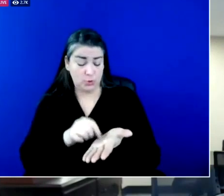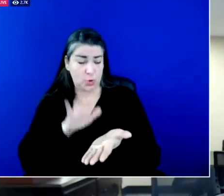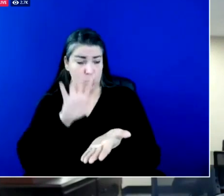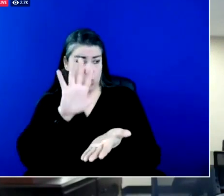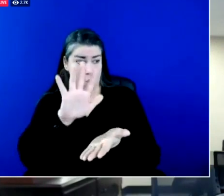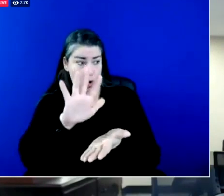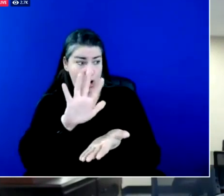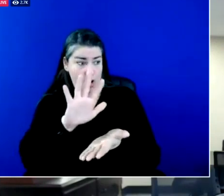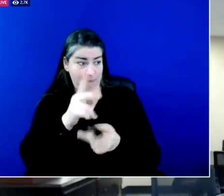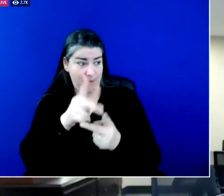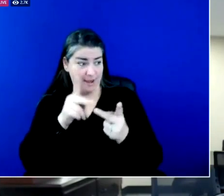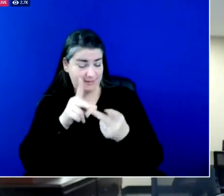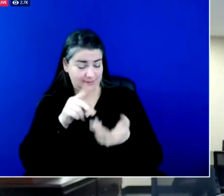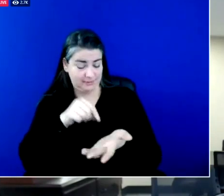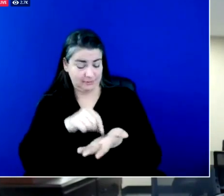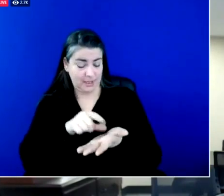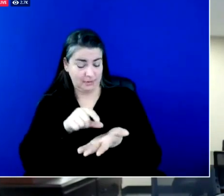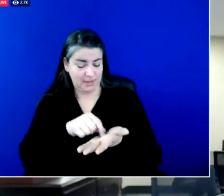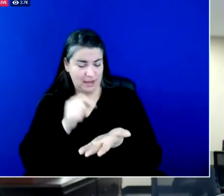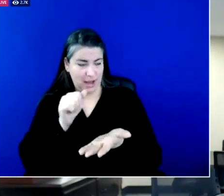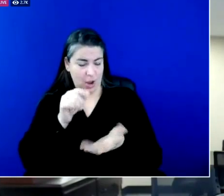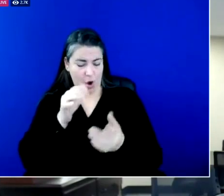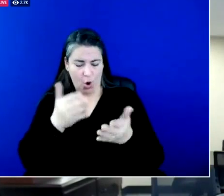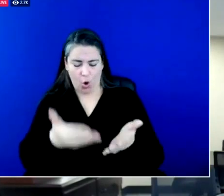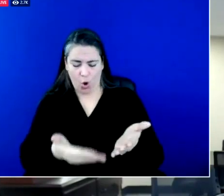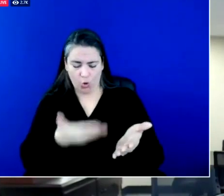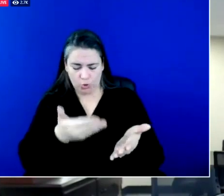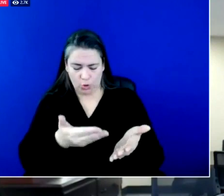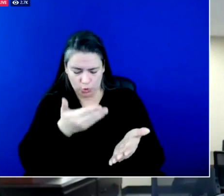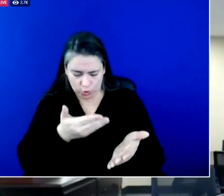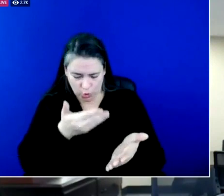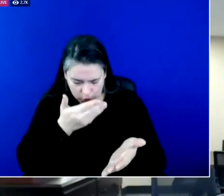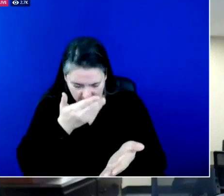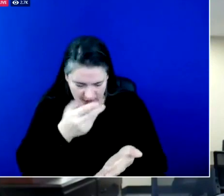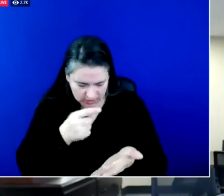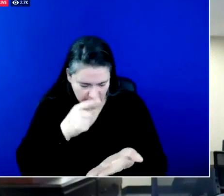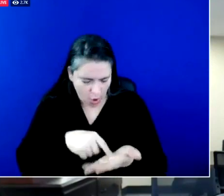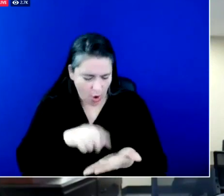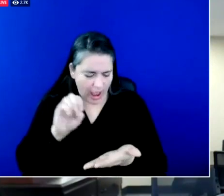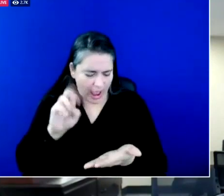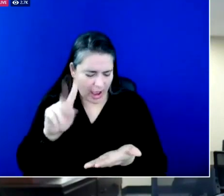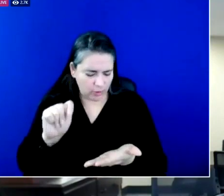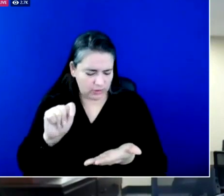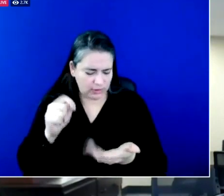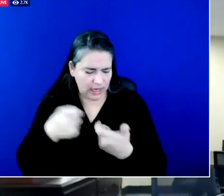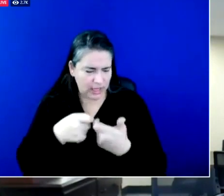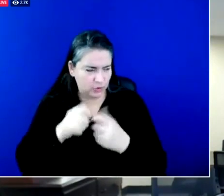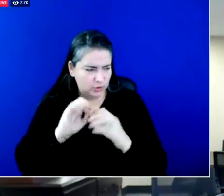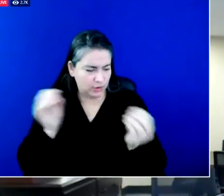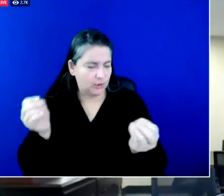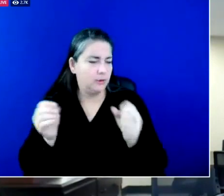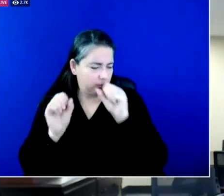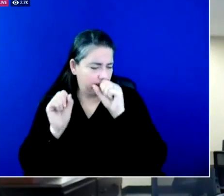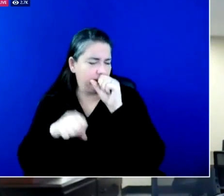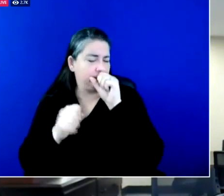outage and then there's an estimated uh uh rest restoration time i can tell you that the crews are are on the